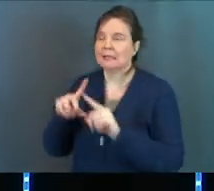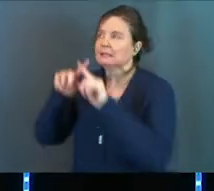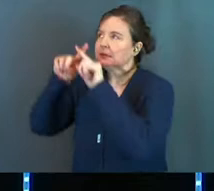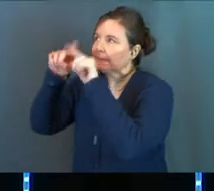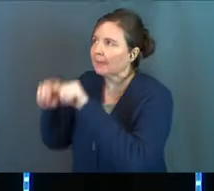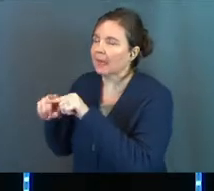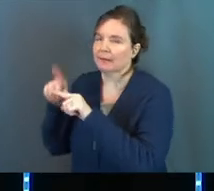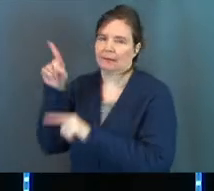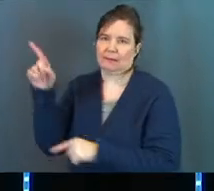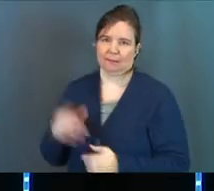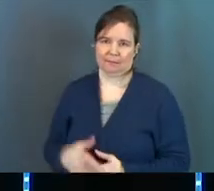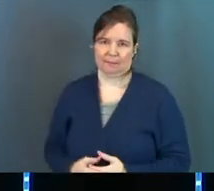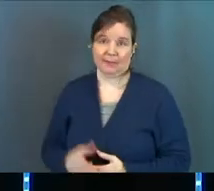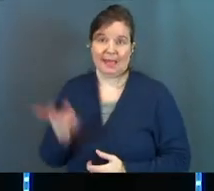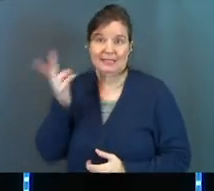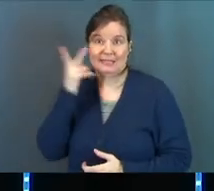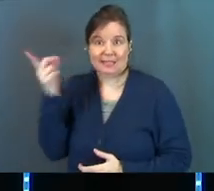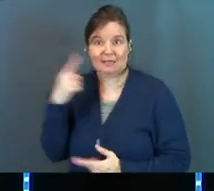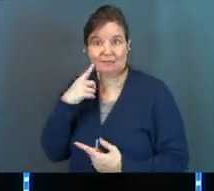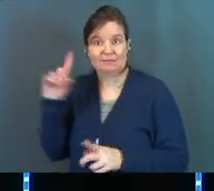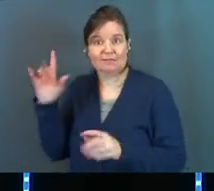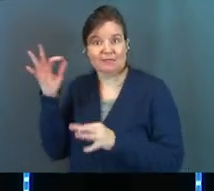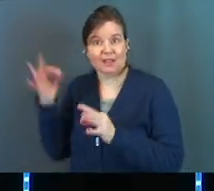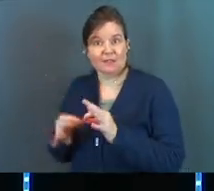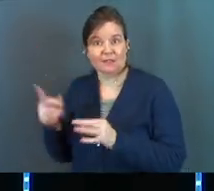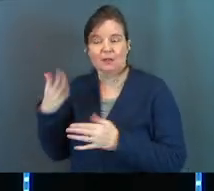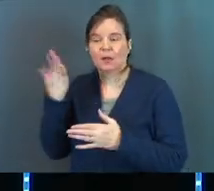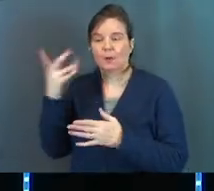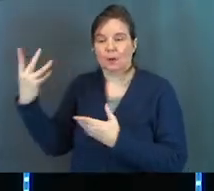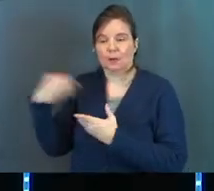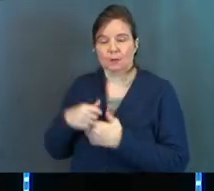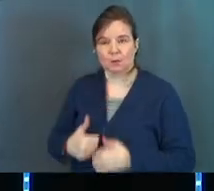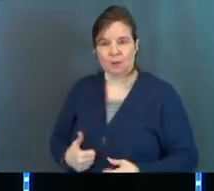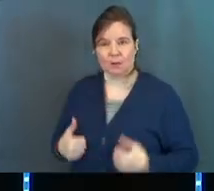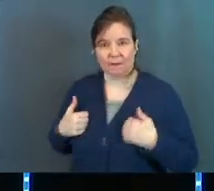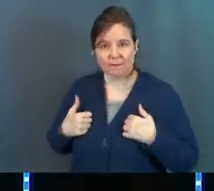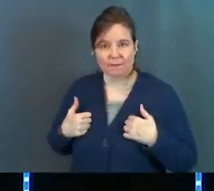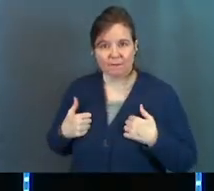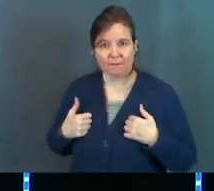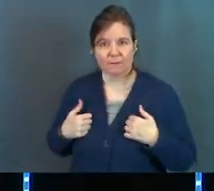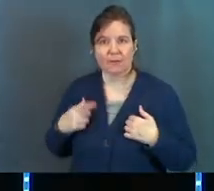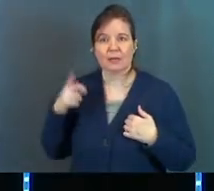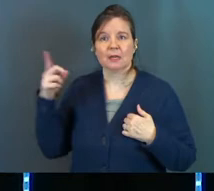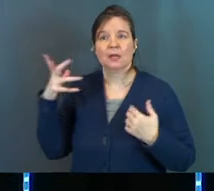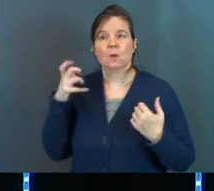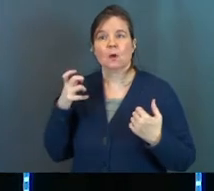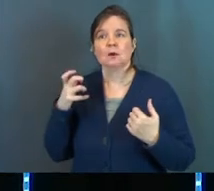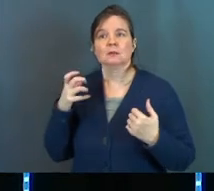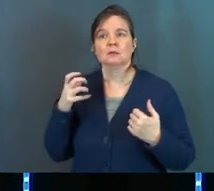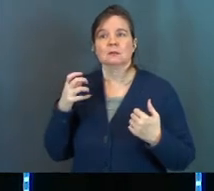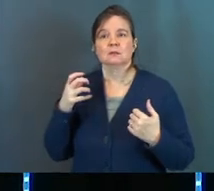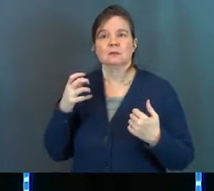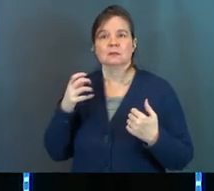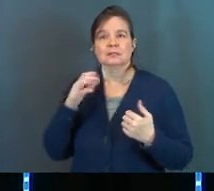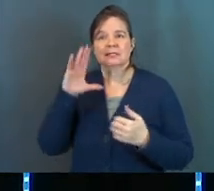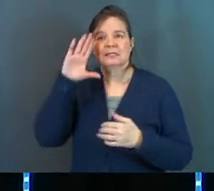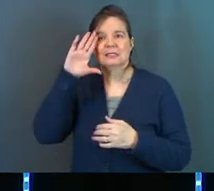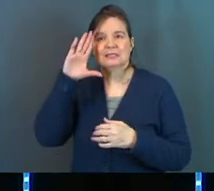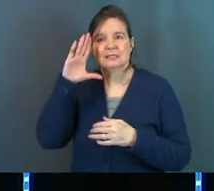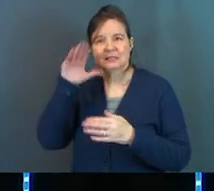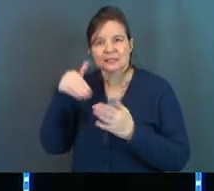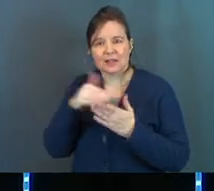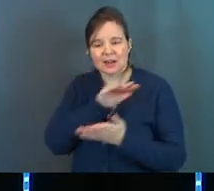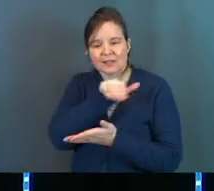depending on him. See, God wants to come into your life. And he wants to be the son